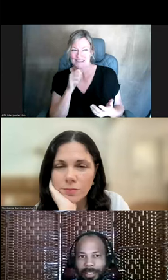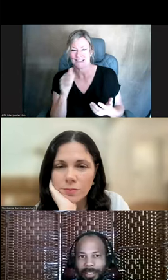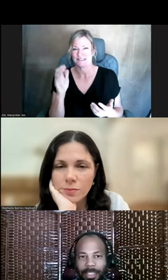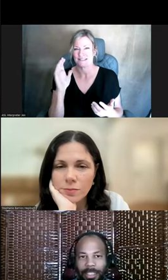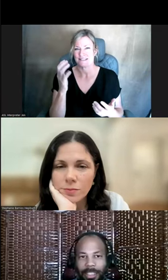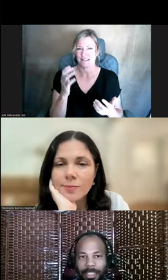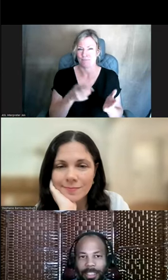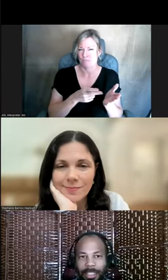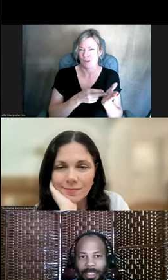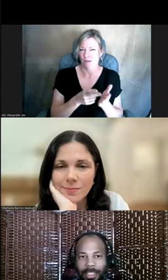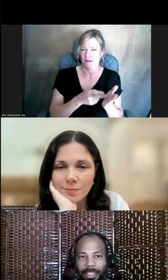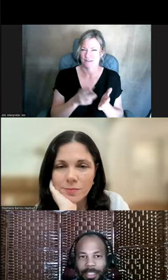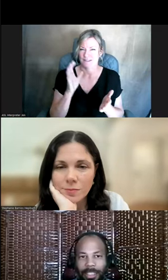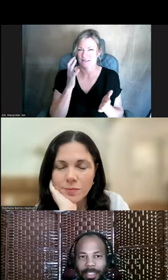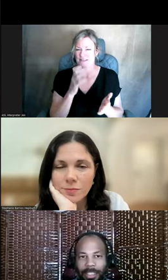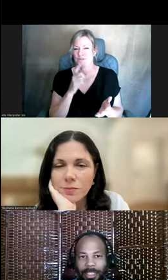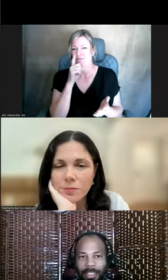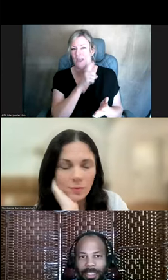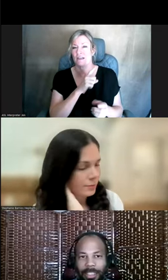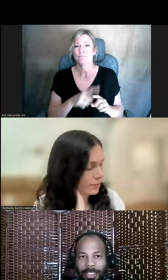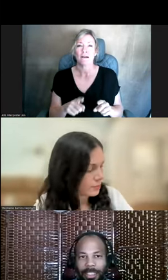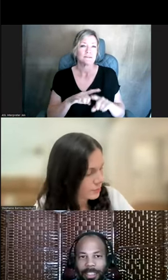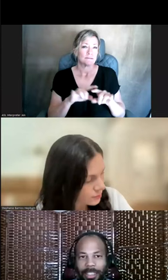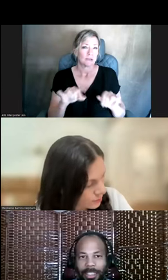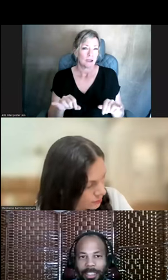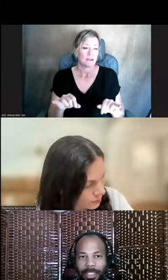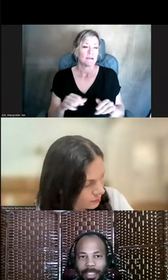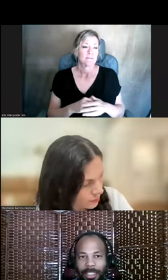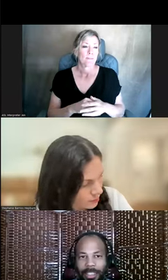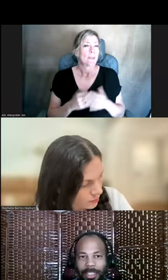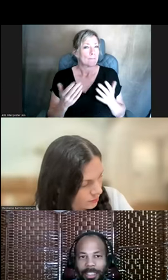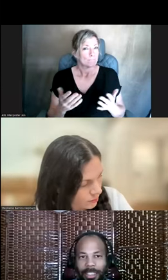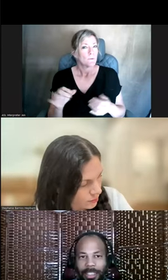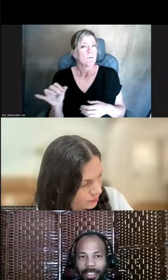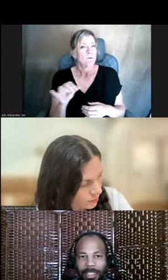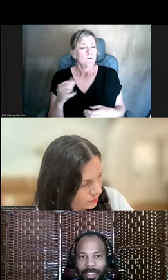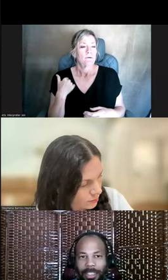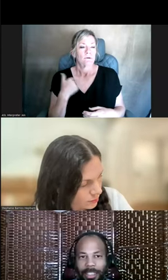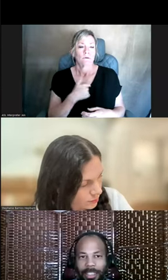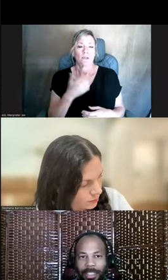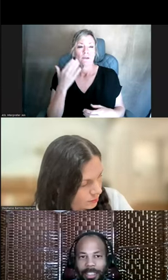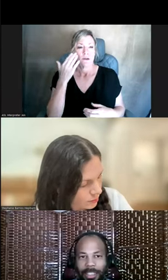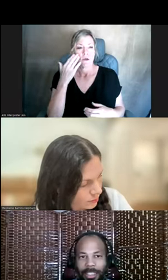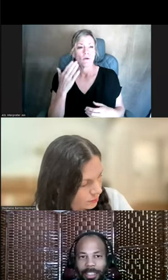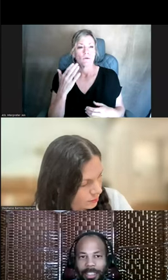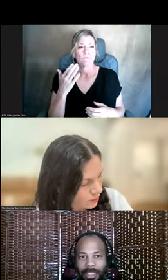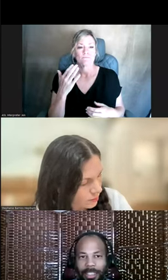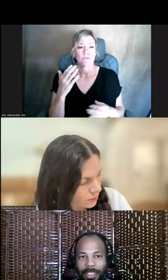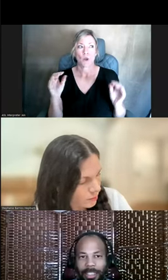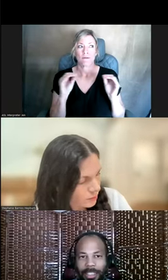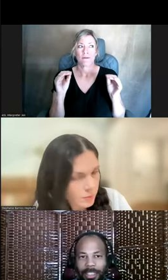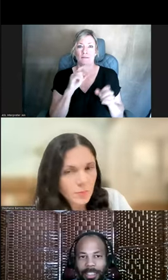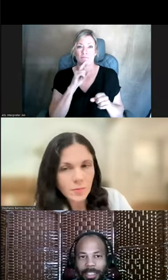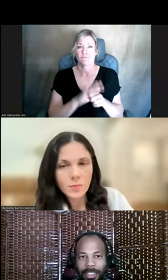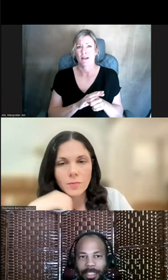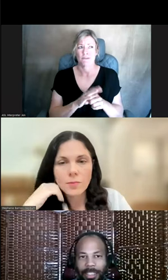authentic. But at the same time, we know that there's no guarantees that things are going